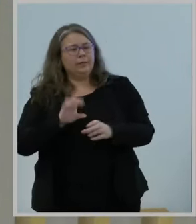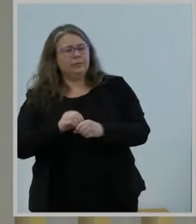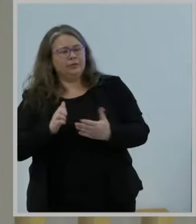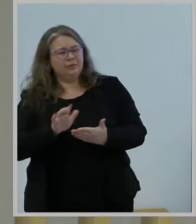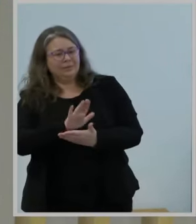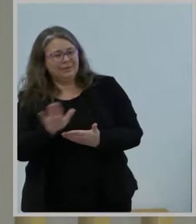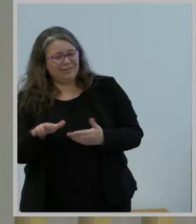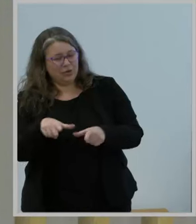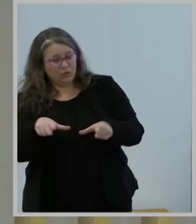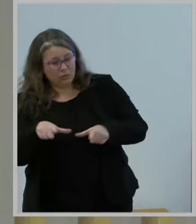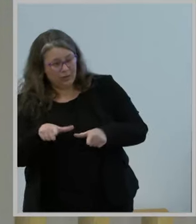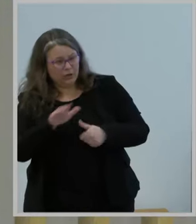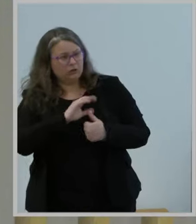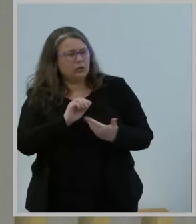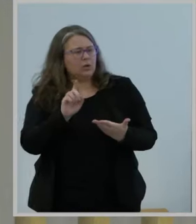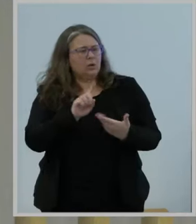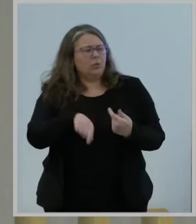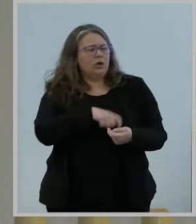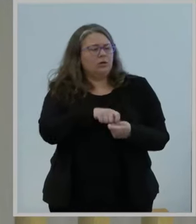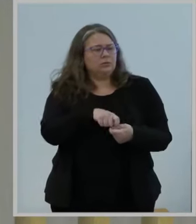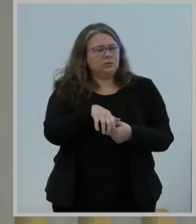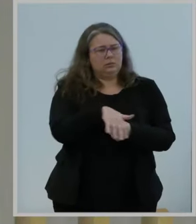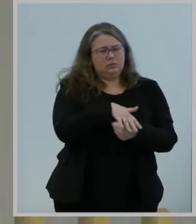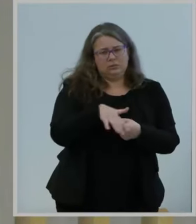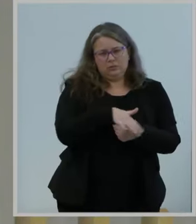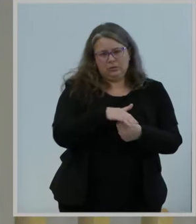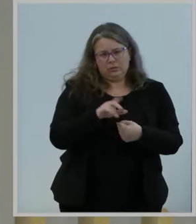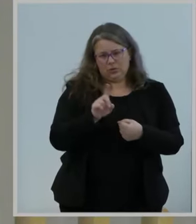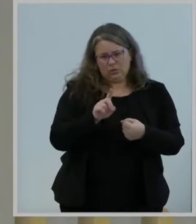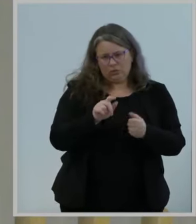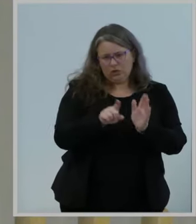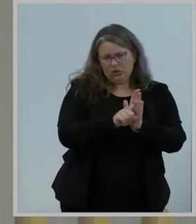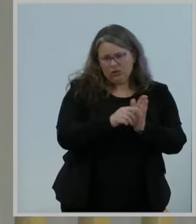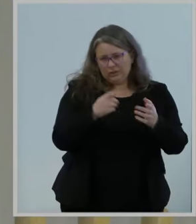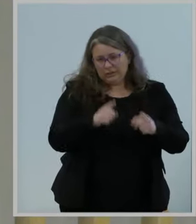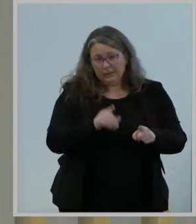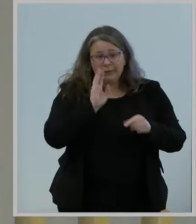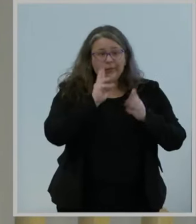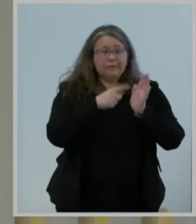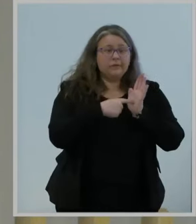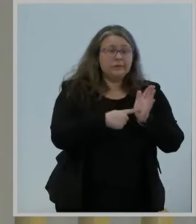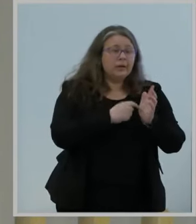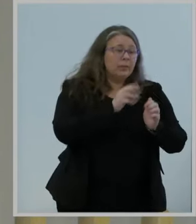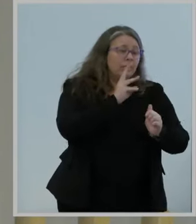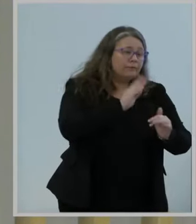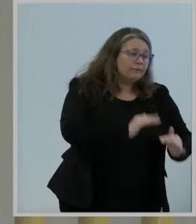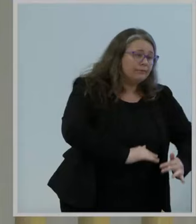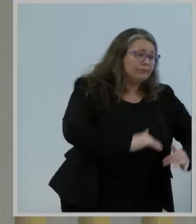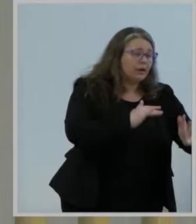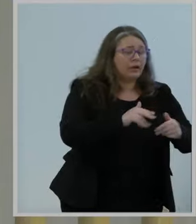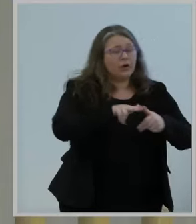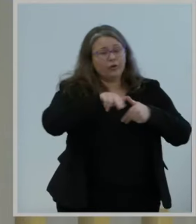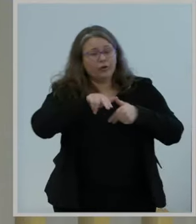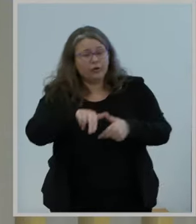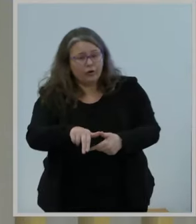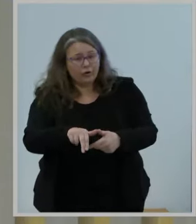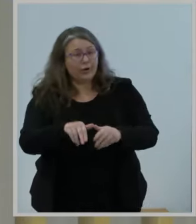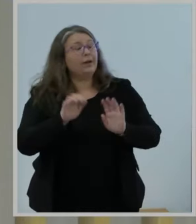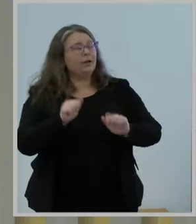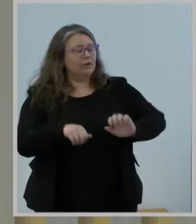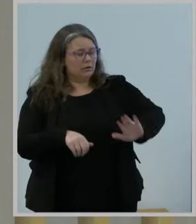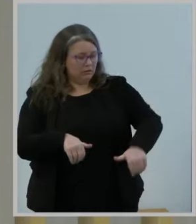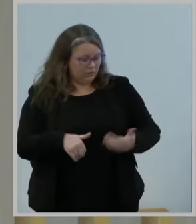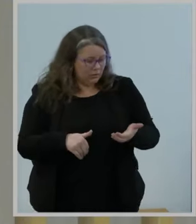alert, such as the area subject to a flood warning or tornado watch. I have no doubt that these changes will make a big difference in some people's lives.